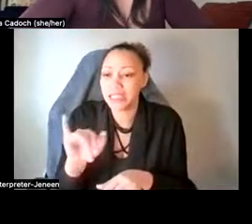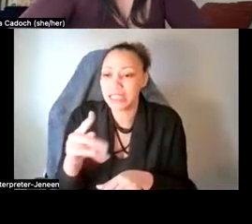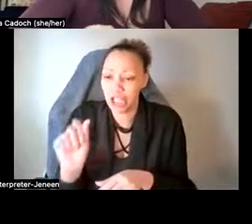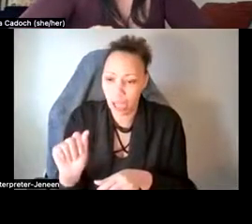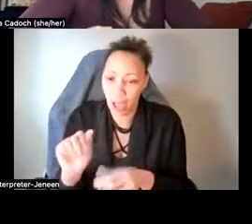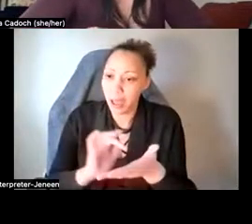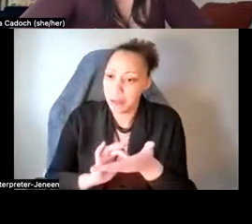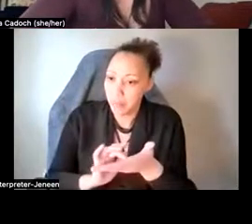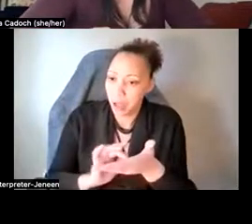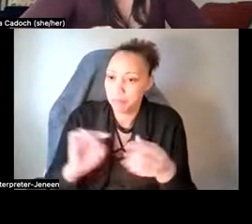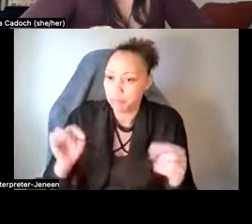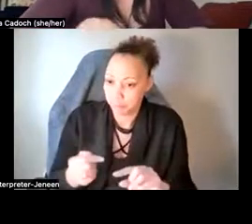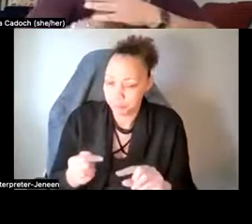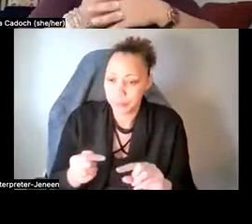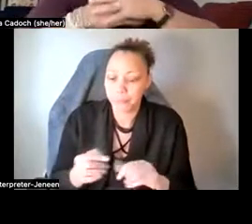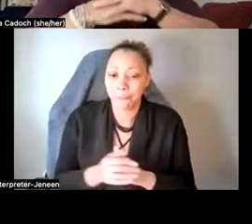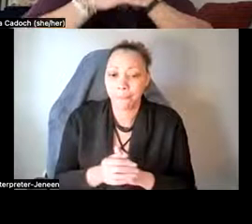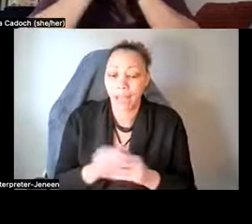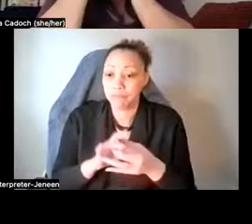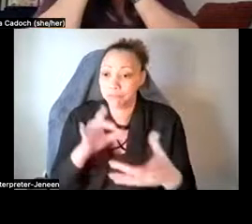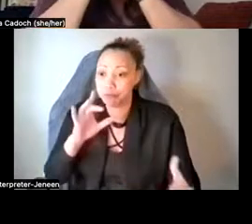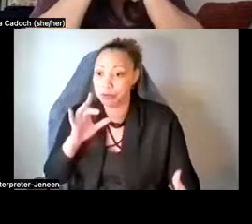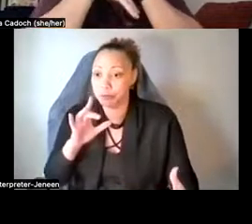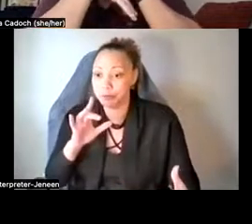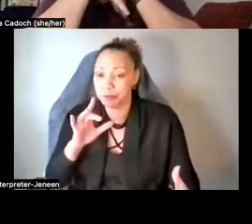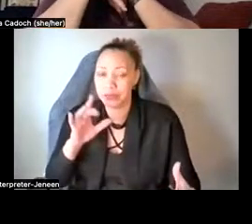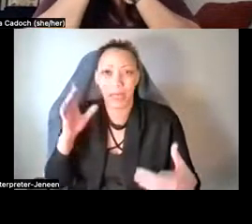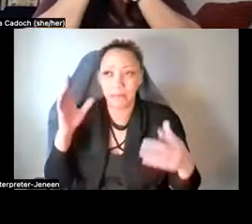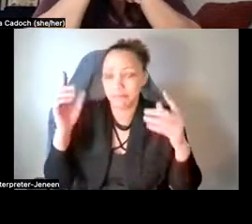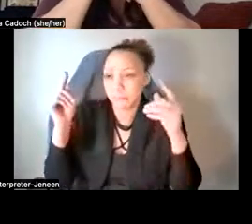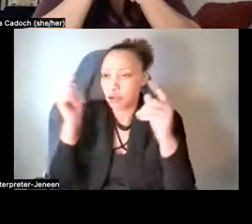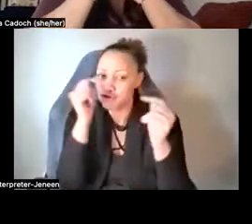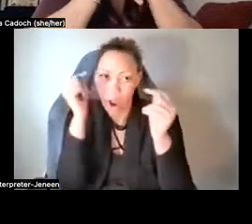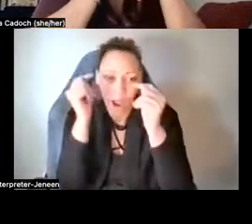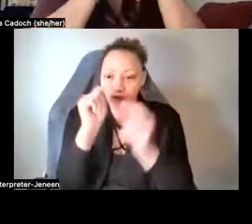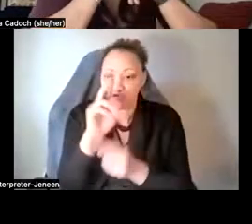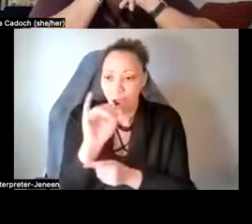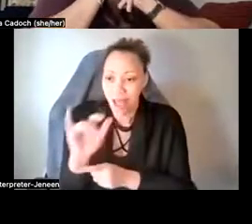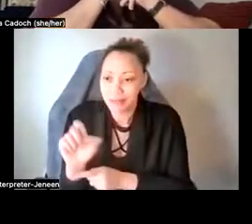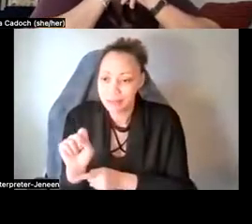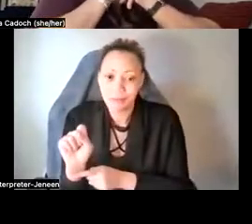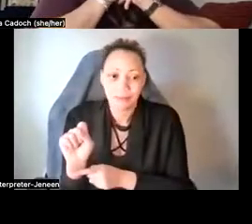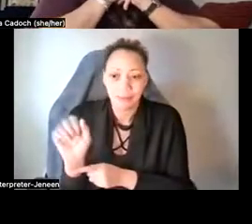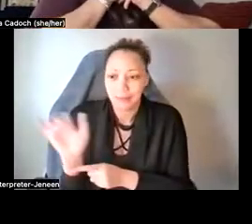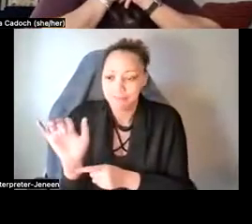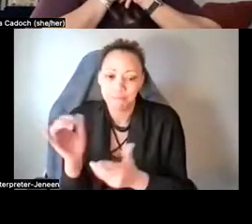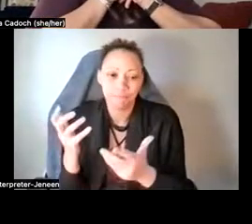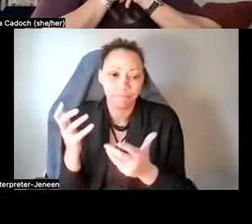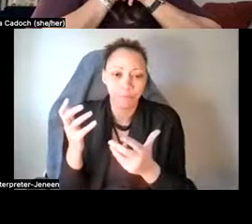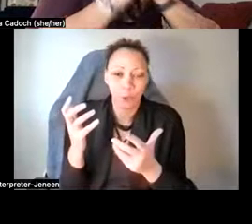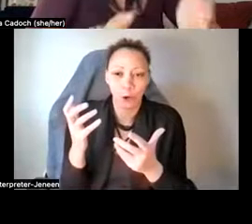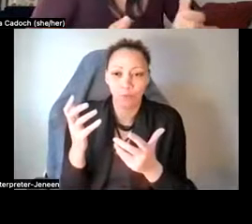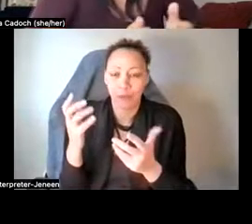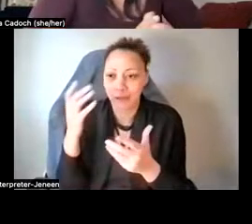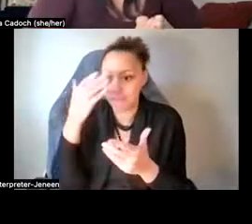dissociative anesthesia and a trance-like state providing pain relief, sedation, and amnesia. Um,